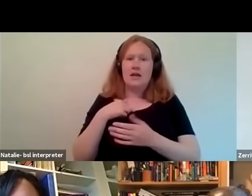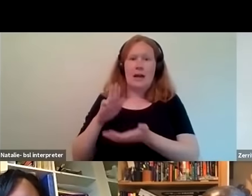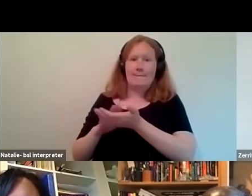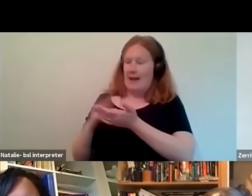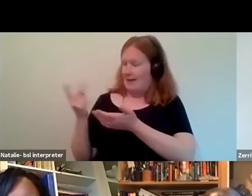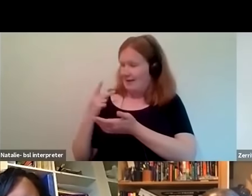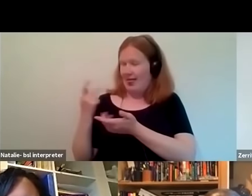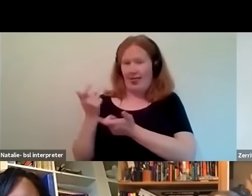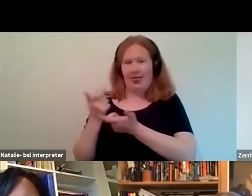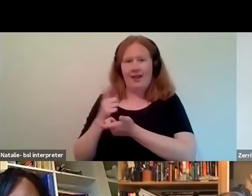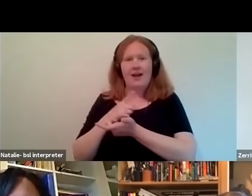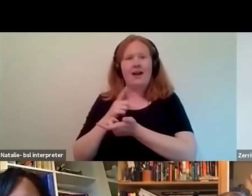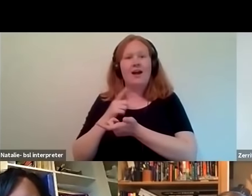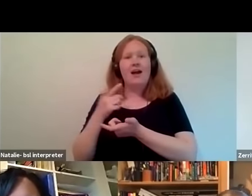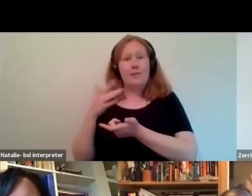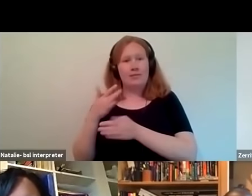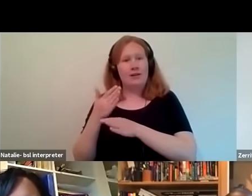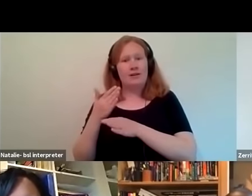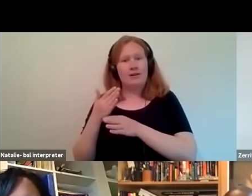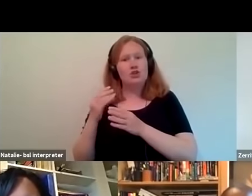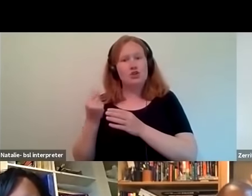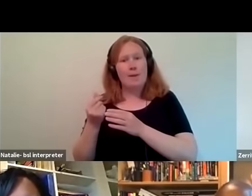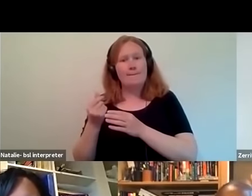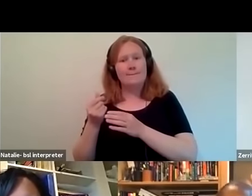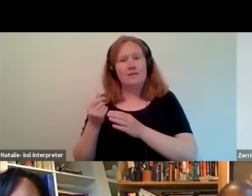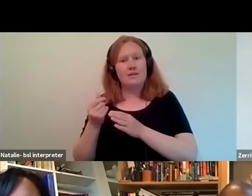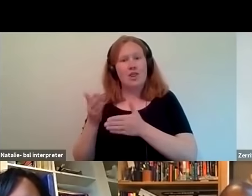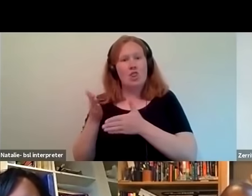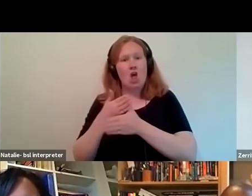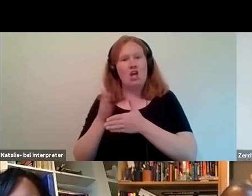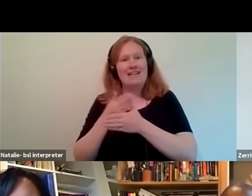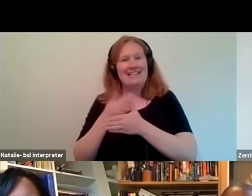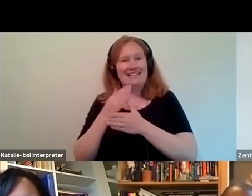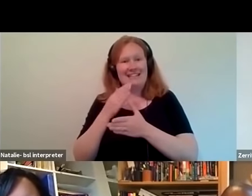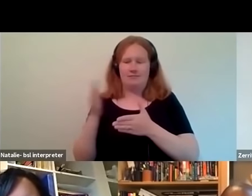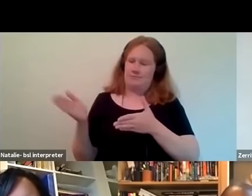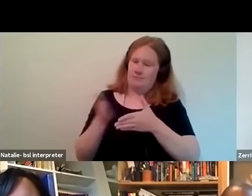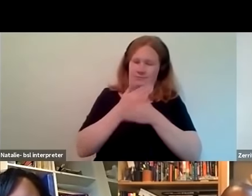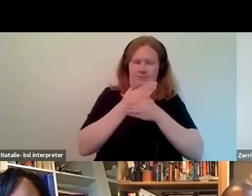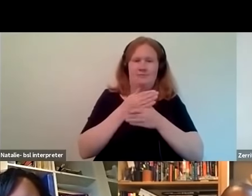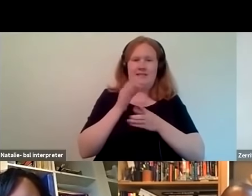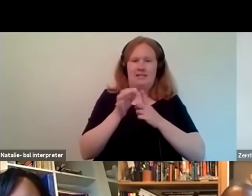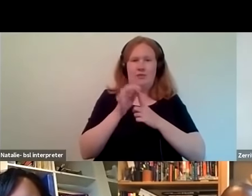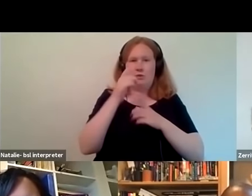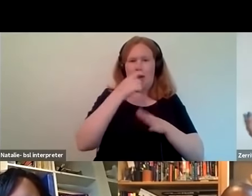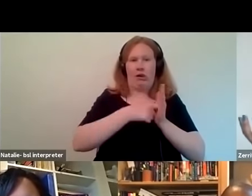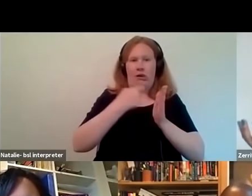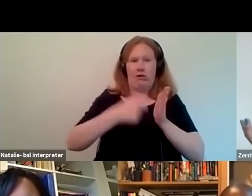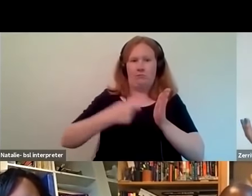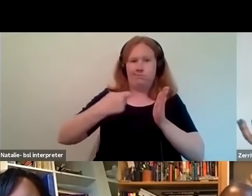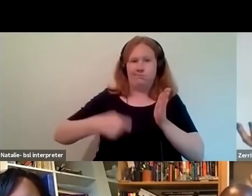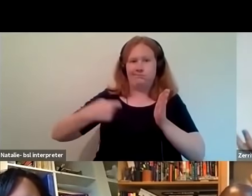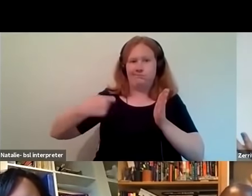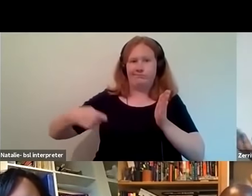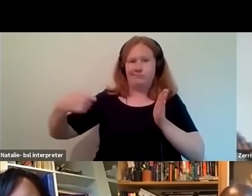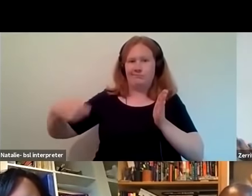on this because um some of our in some of our early interviews um can go on for a long time